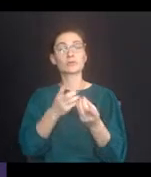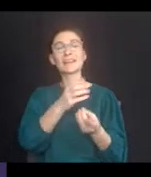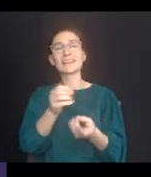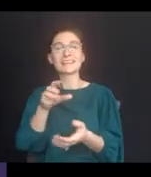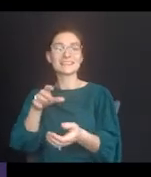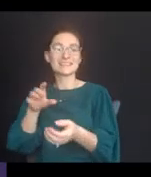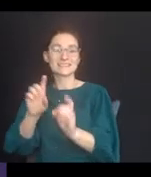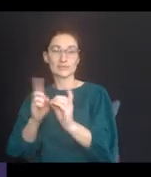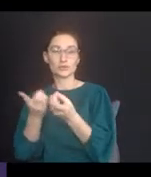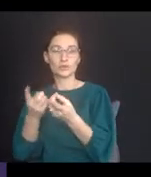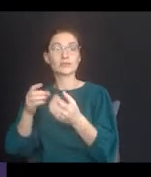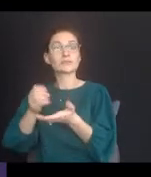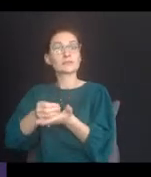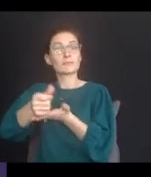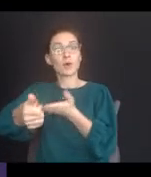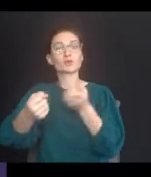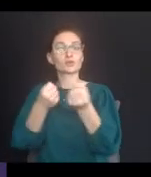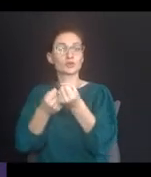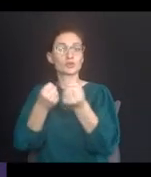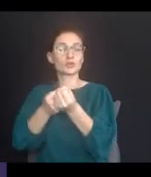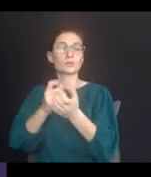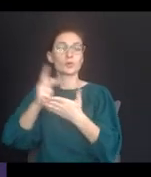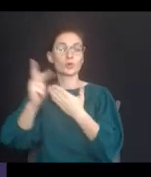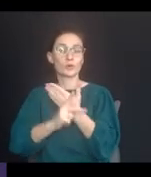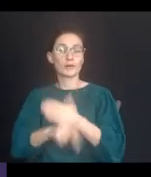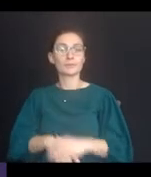as well as district-sponsored programs.